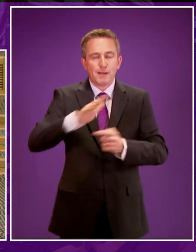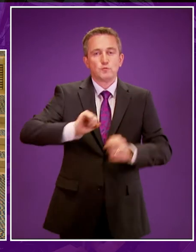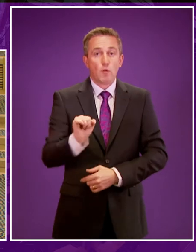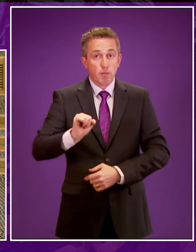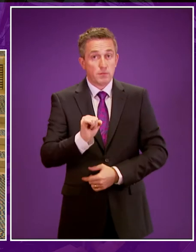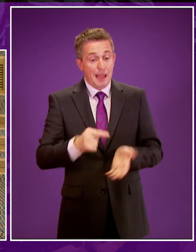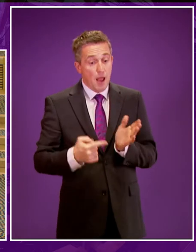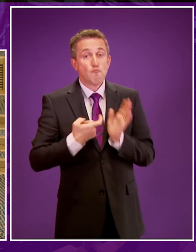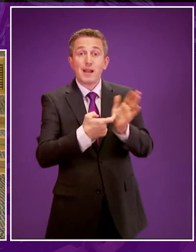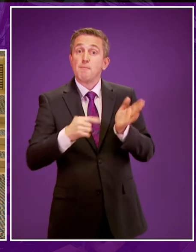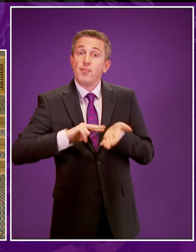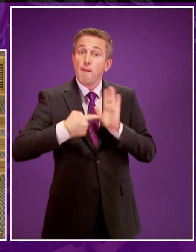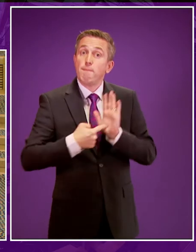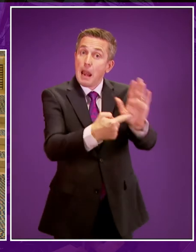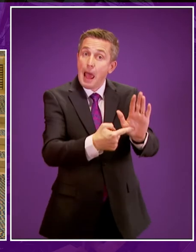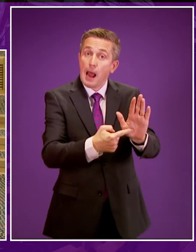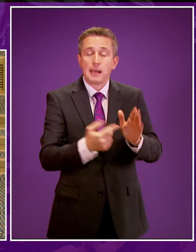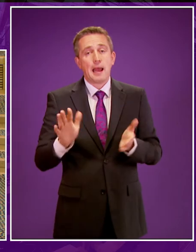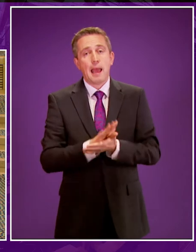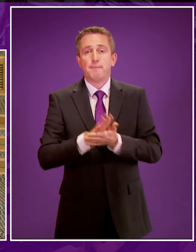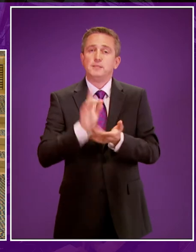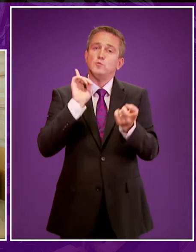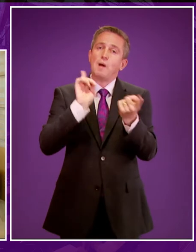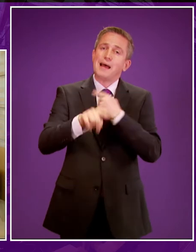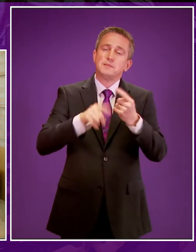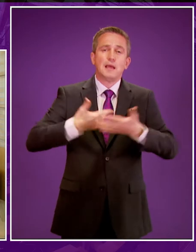Plan to the Chamber and look forward to taking questions from members.